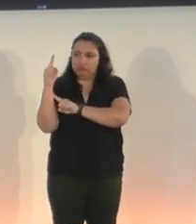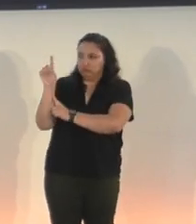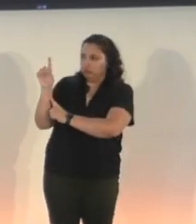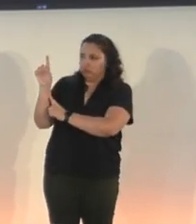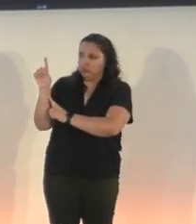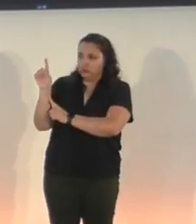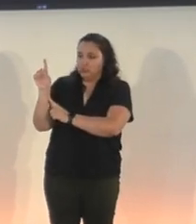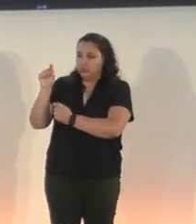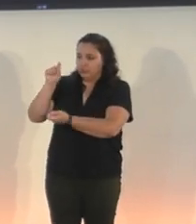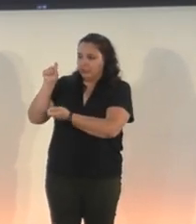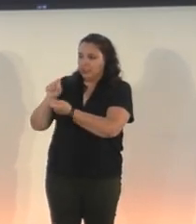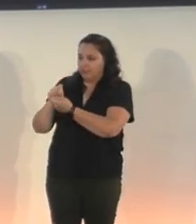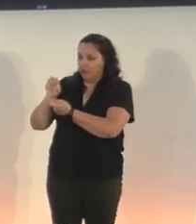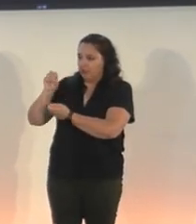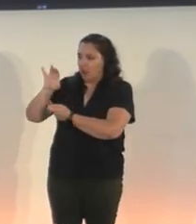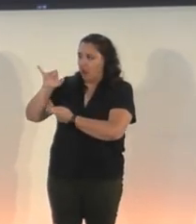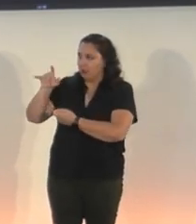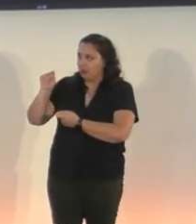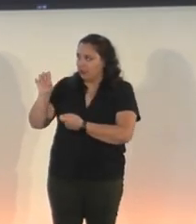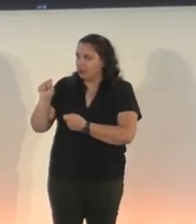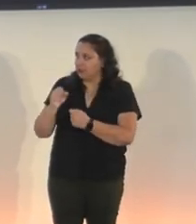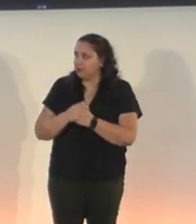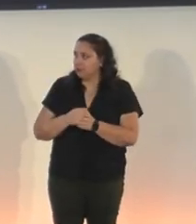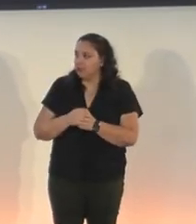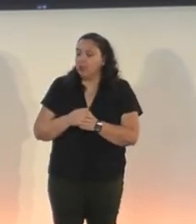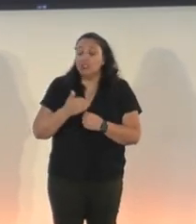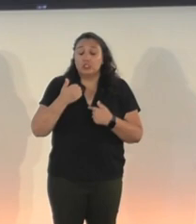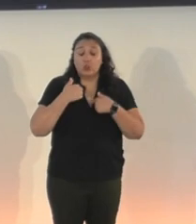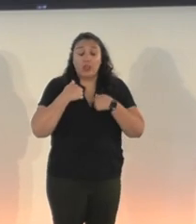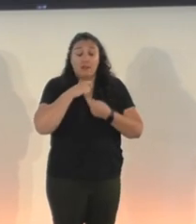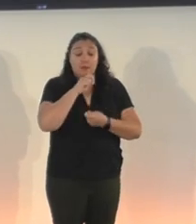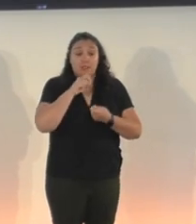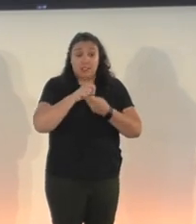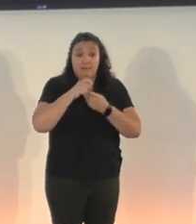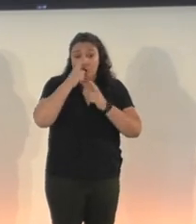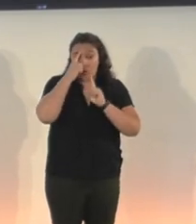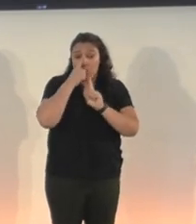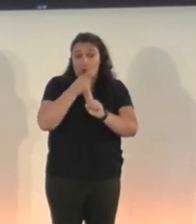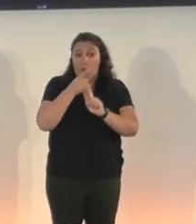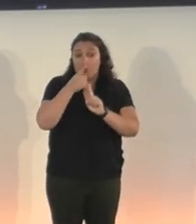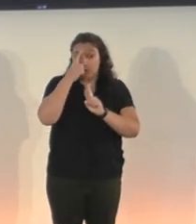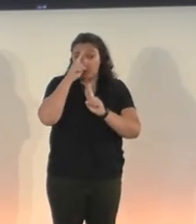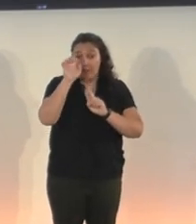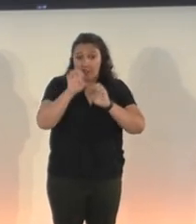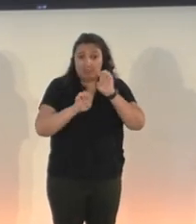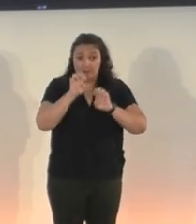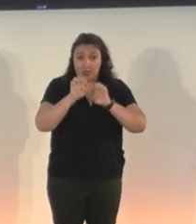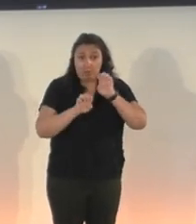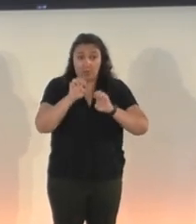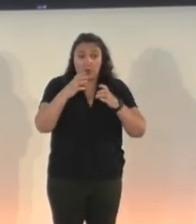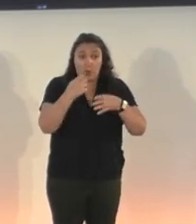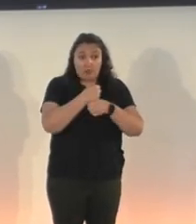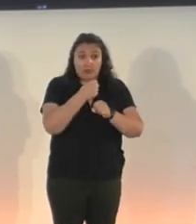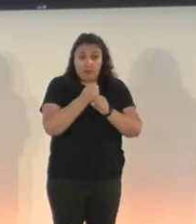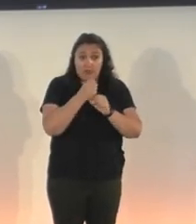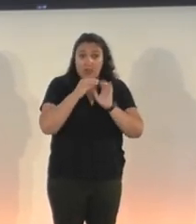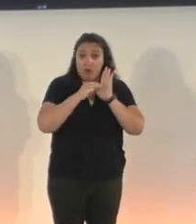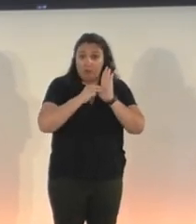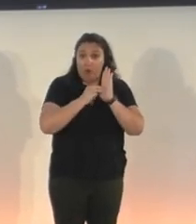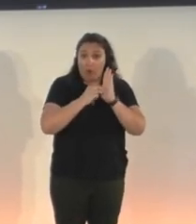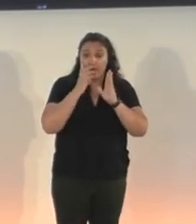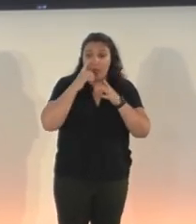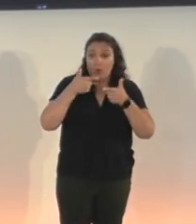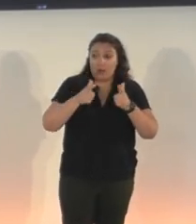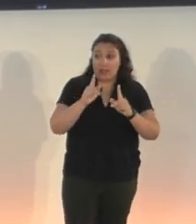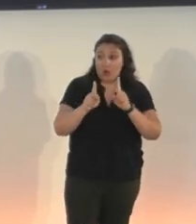From here, we were able to create our sort of core goals for the experiment. Uh, we wanted to create the mode for, that would